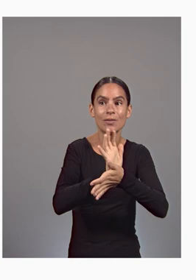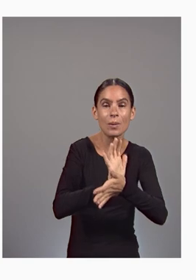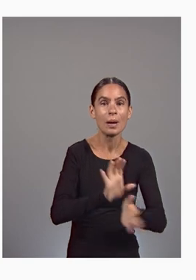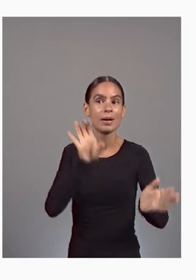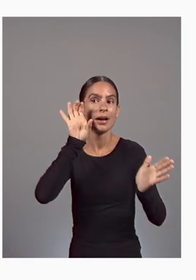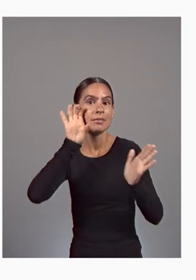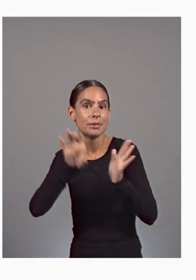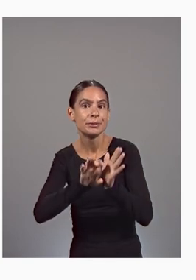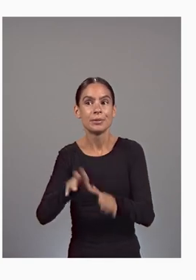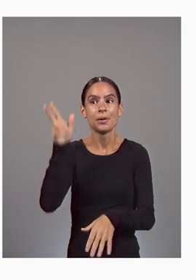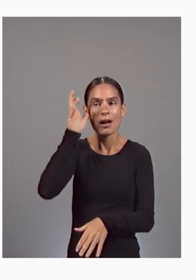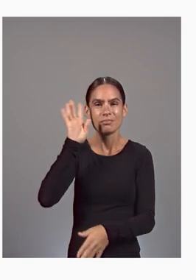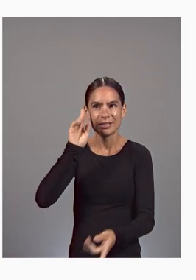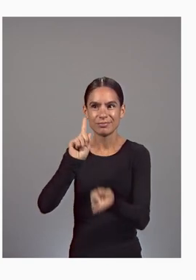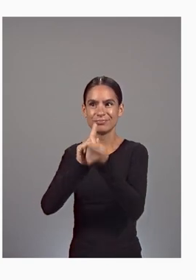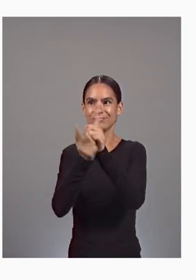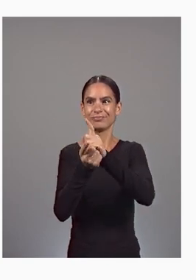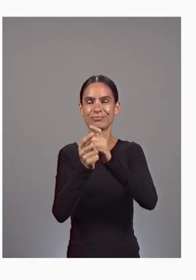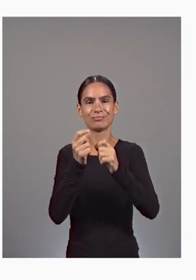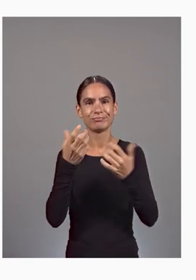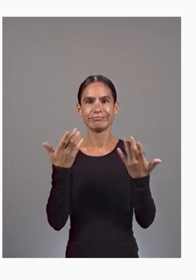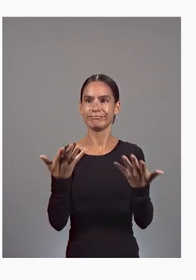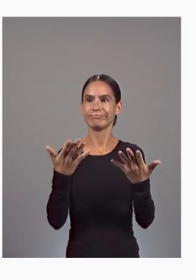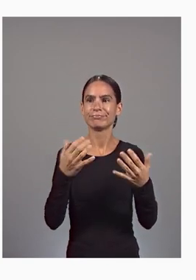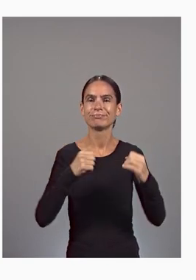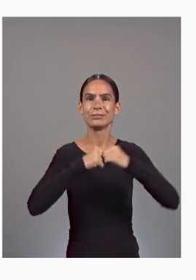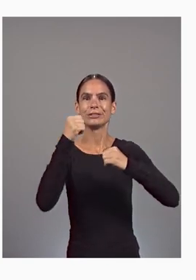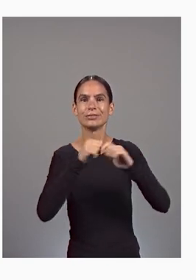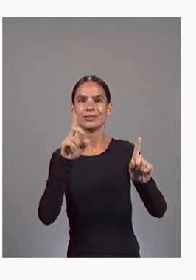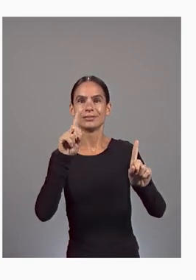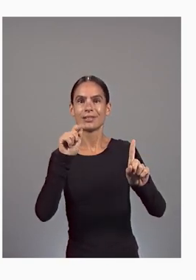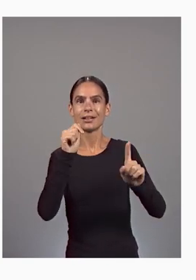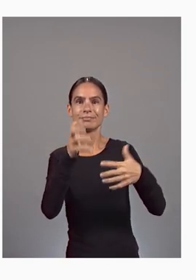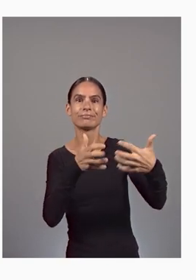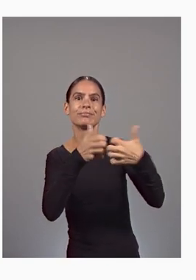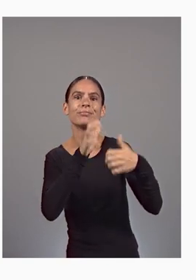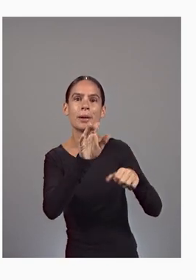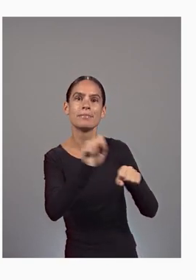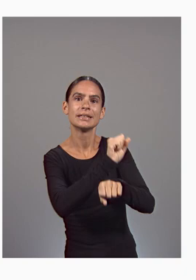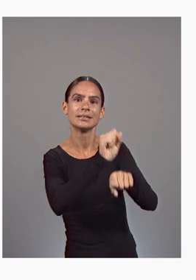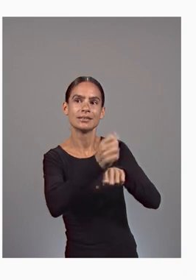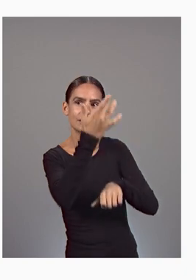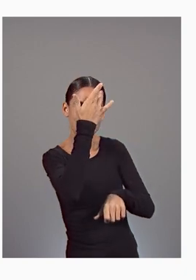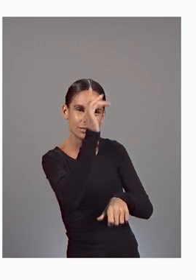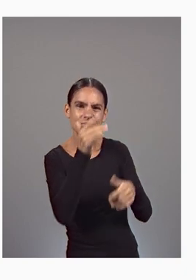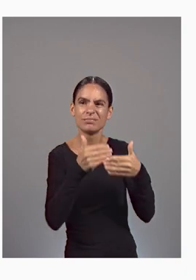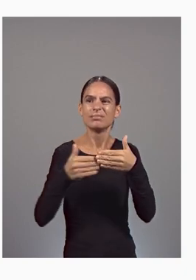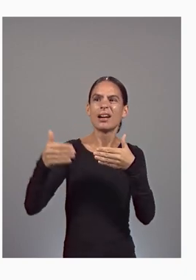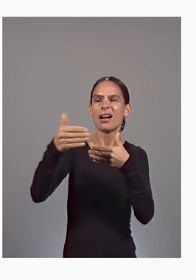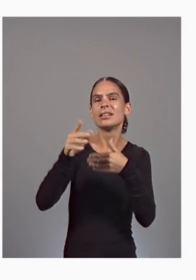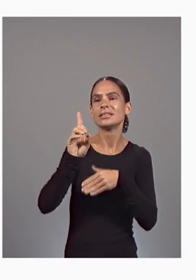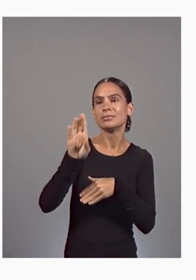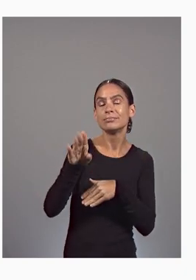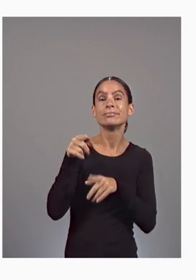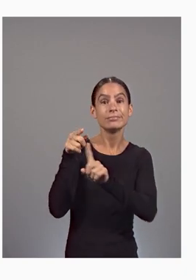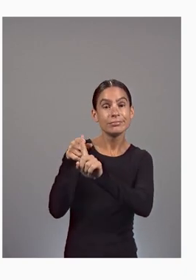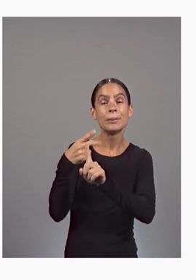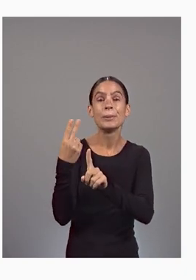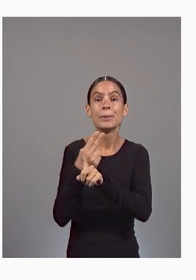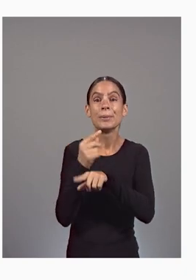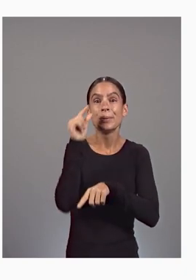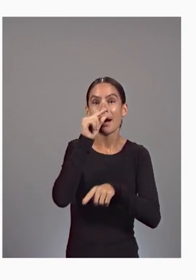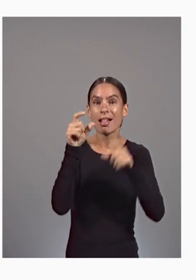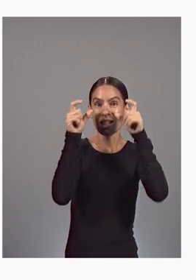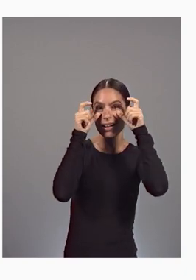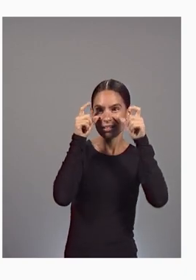turns it into structured data, ready for business intelligence. Going beyond the dashboard means using Google Glass Enterprise to see insights and recommendations